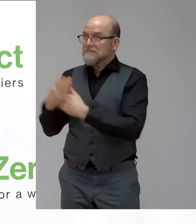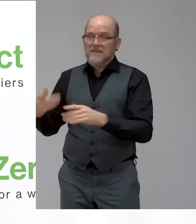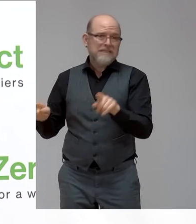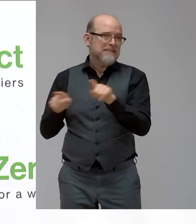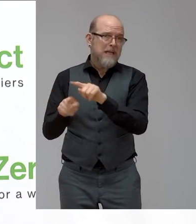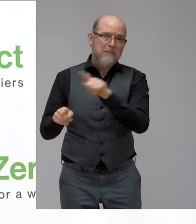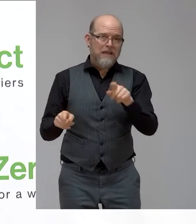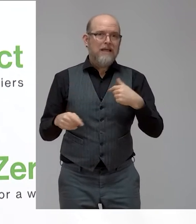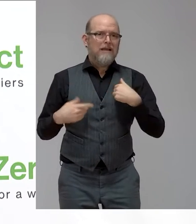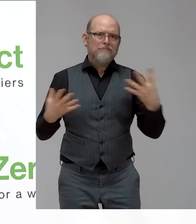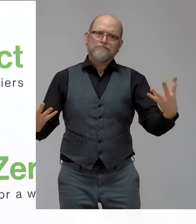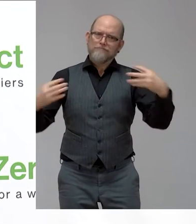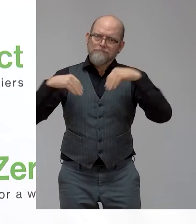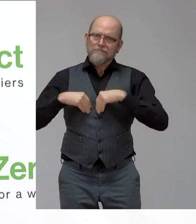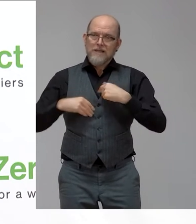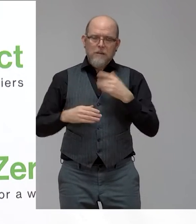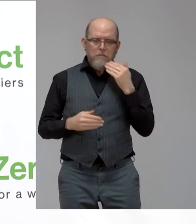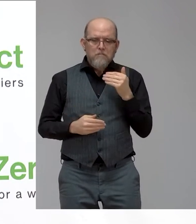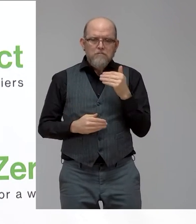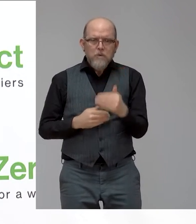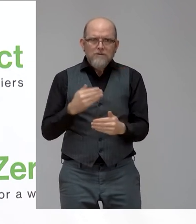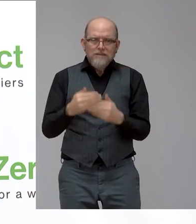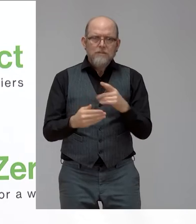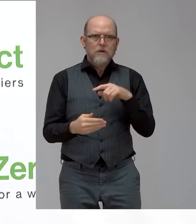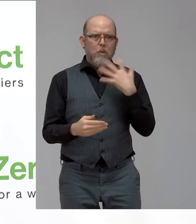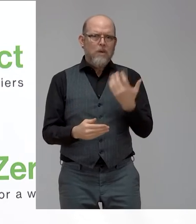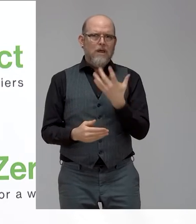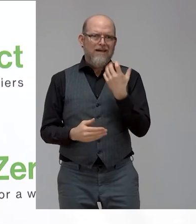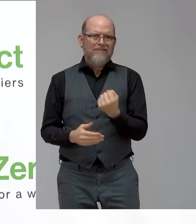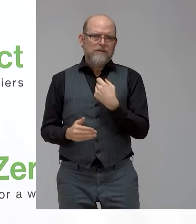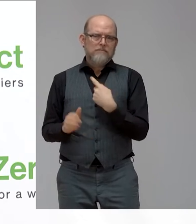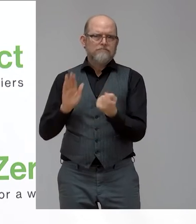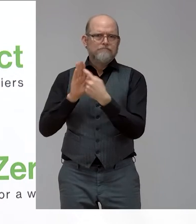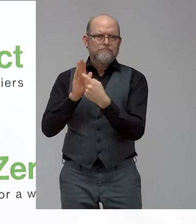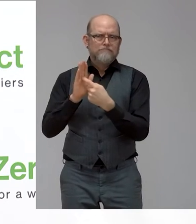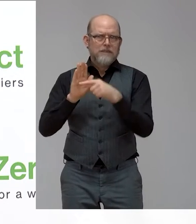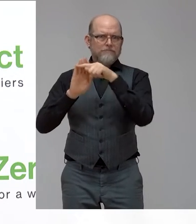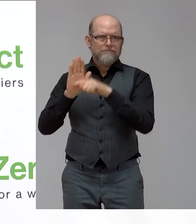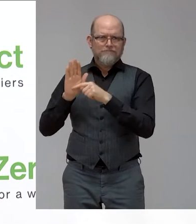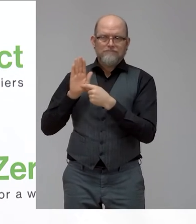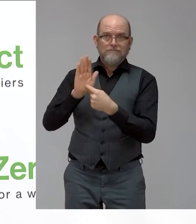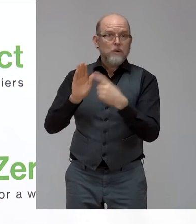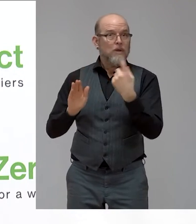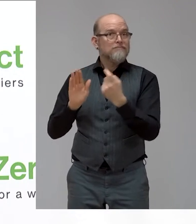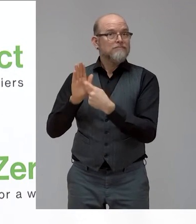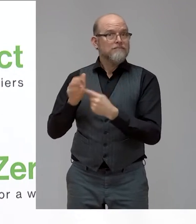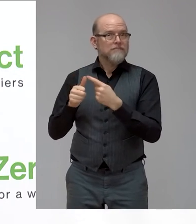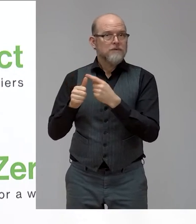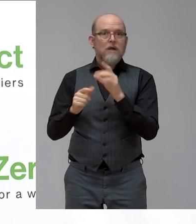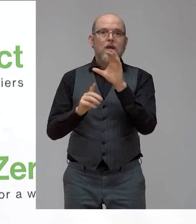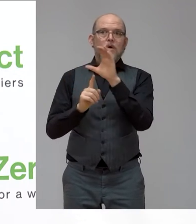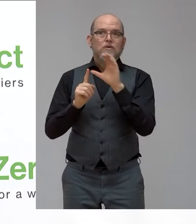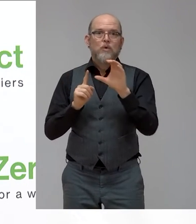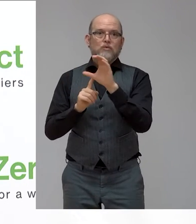there are a few key principles that we have in mind. The first one is to create the culture that will welcome the employee.